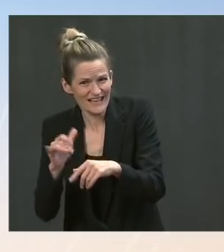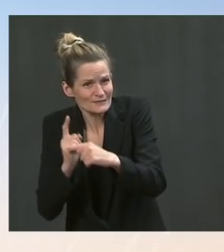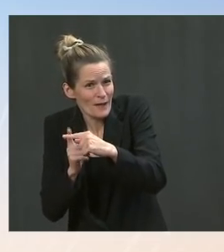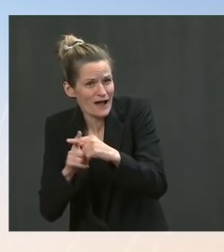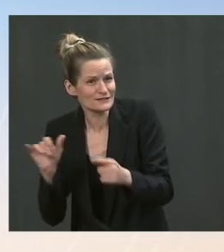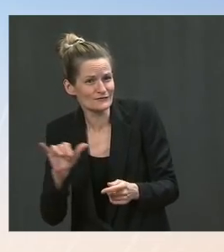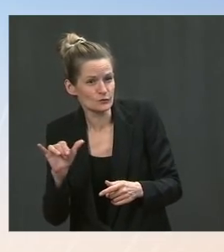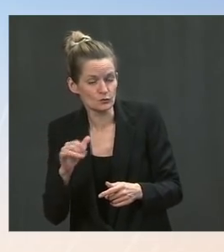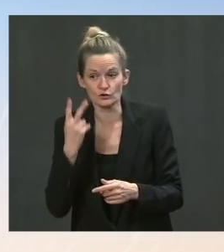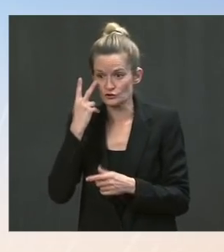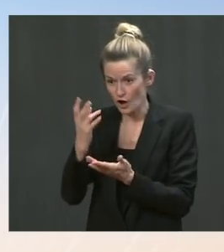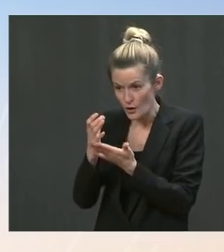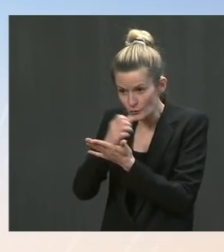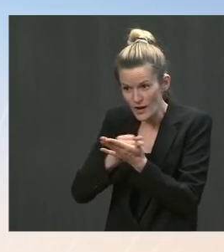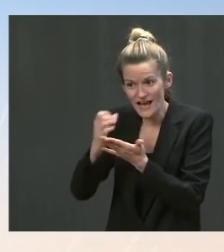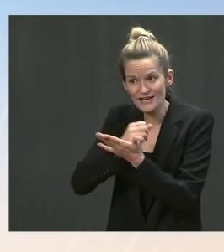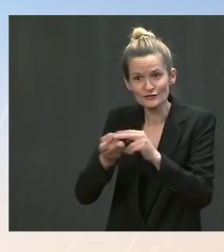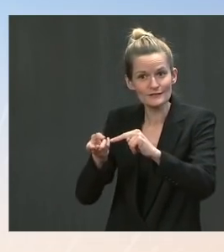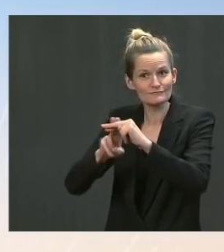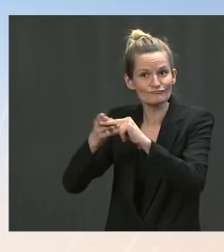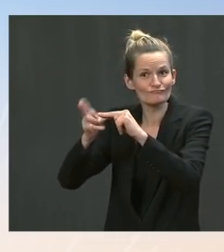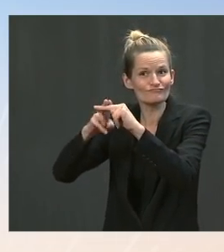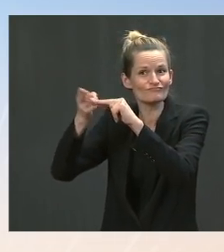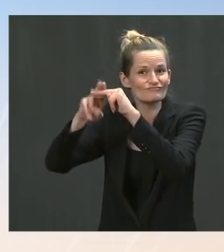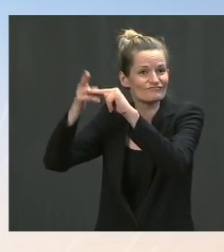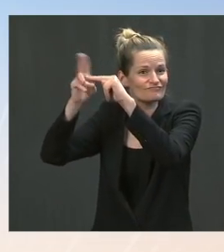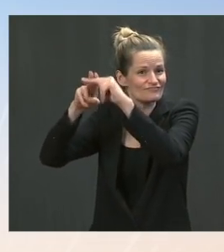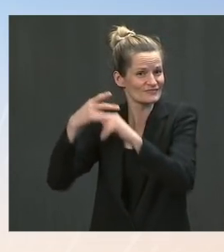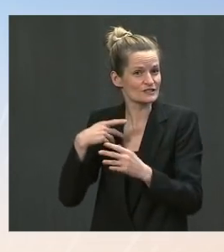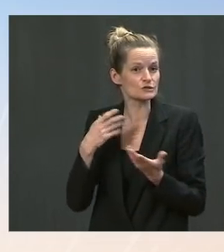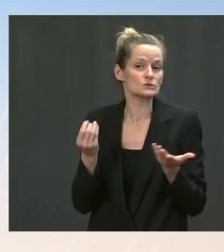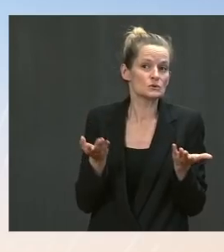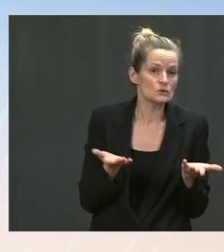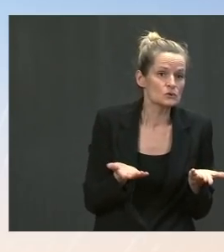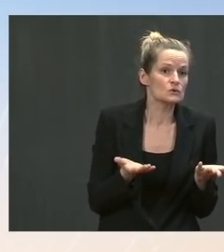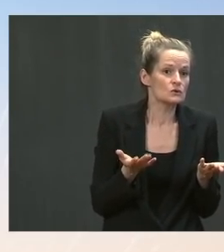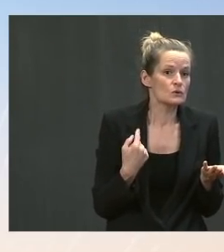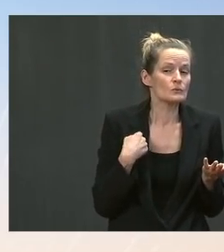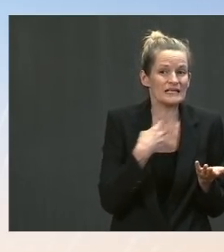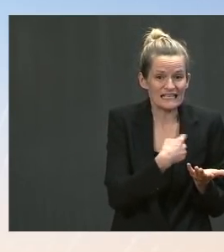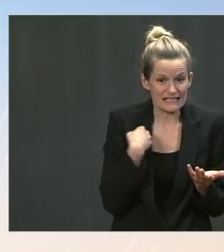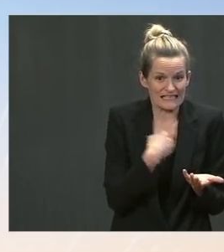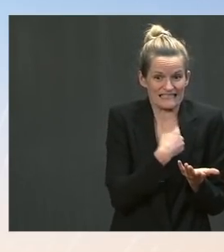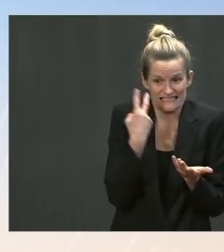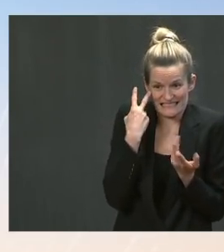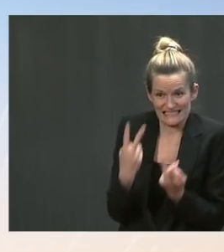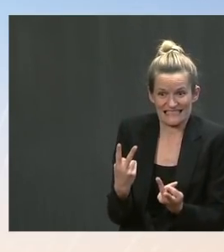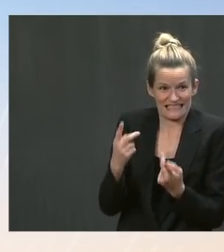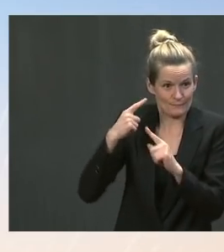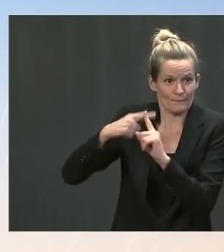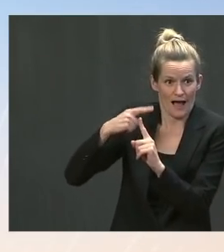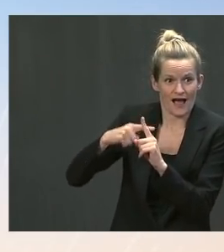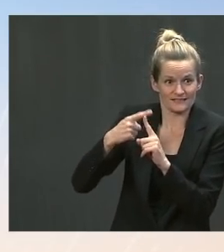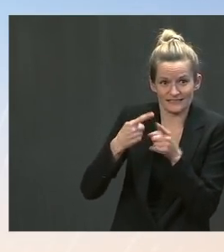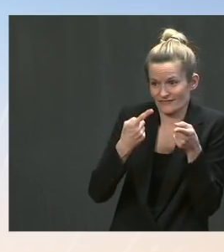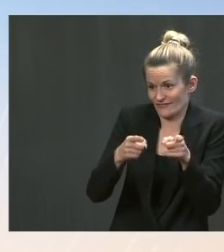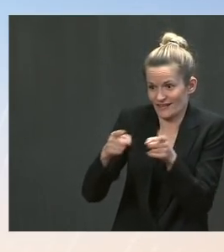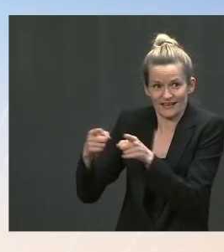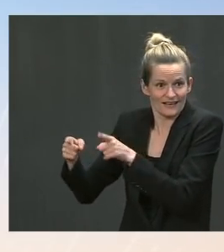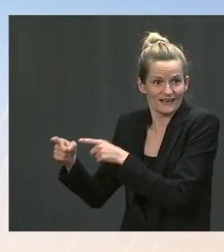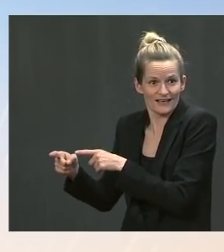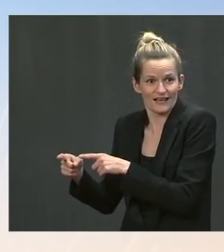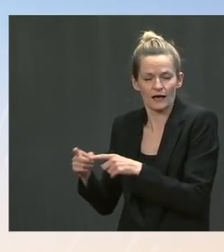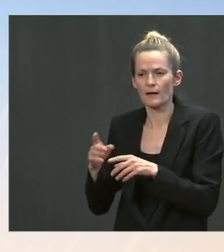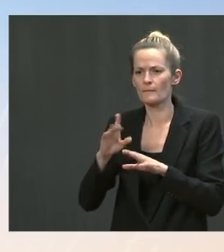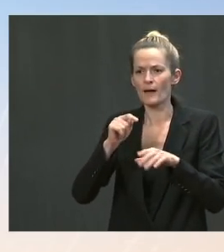a number of pieces of data in there that were positive. But we are not going back. We are not turning back the clock. And as I noted